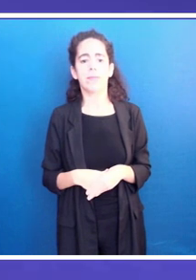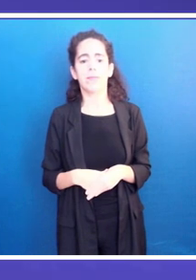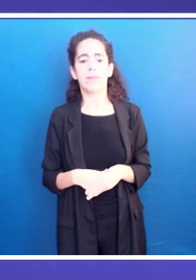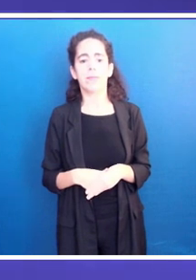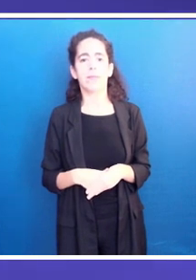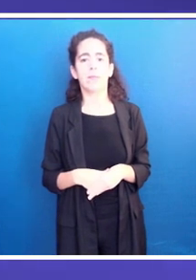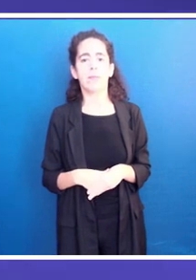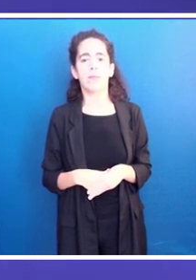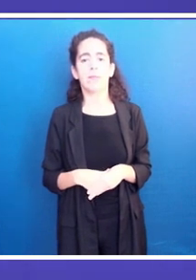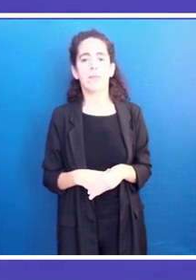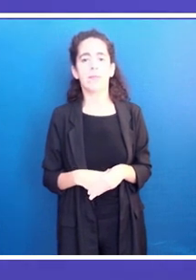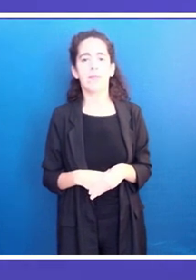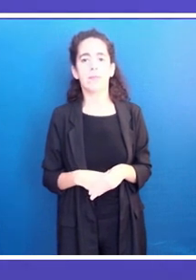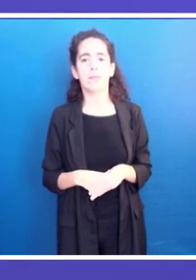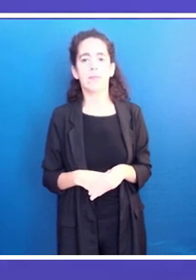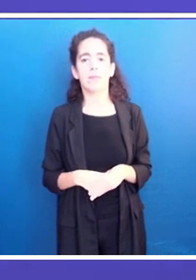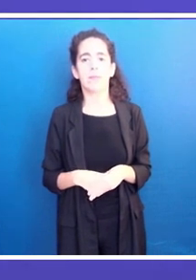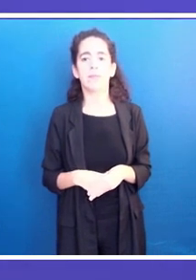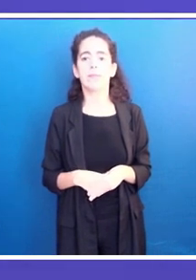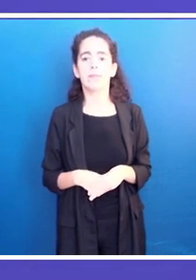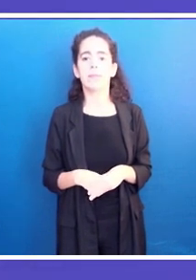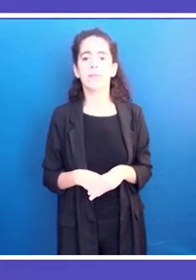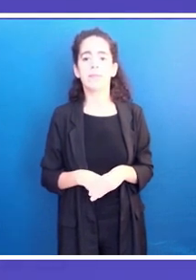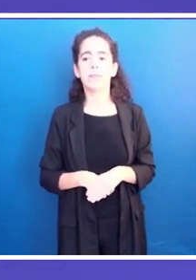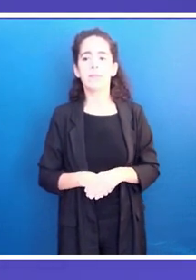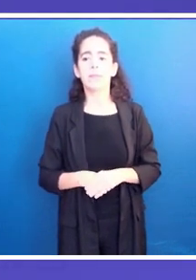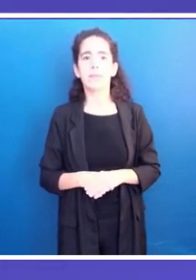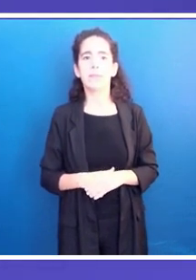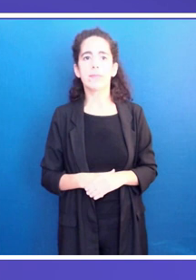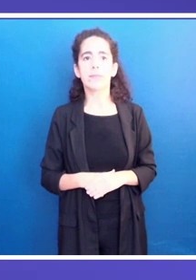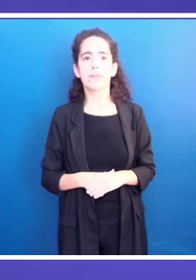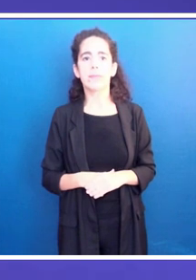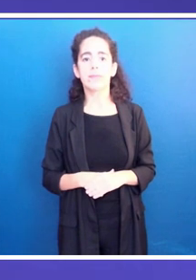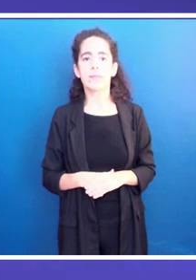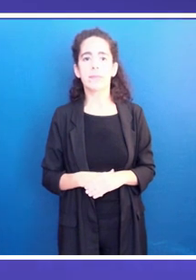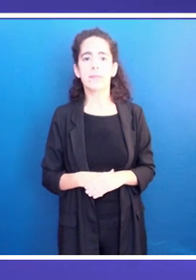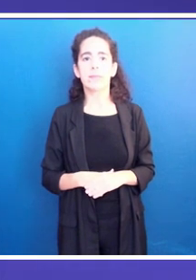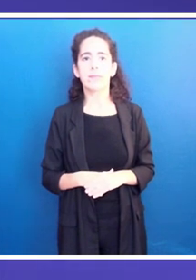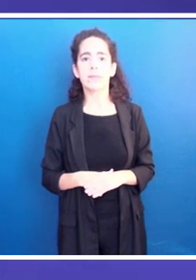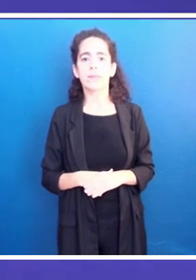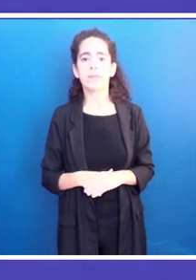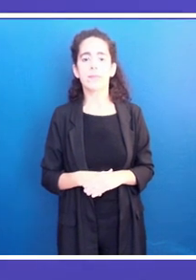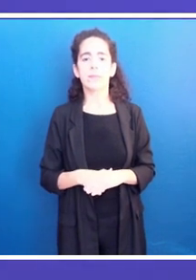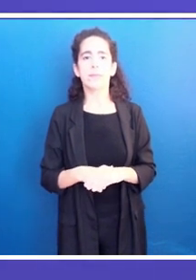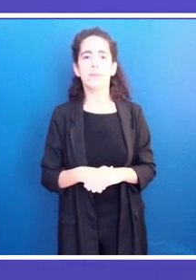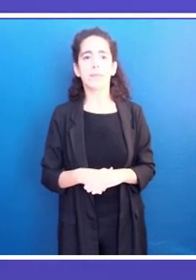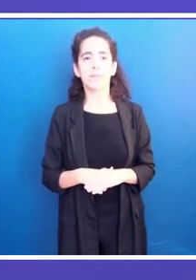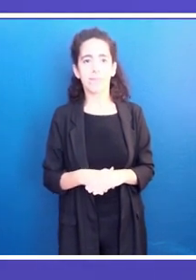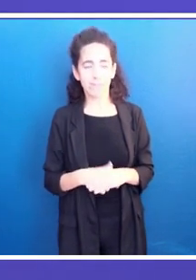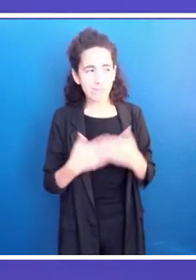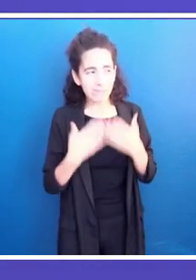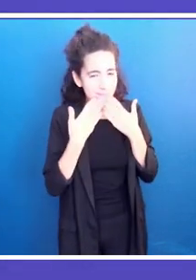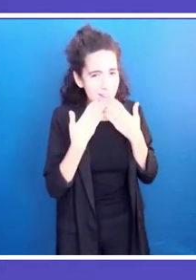Thank you very much for this intervention. Allow me to give the floor now to my friend,